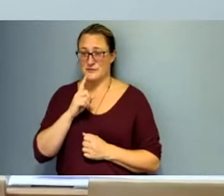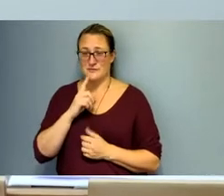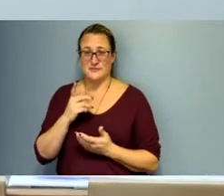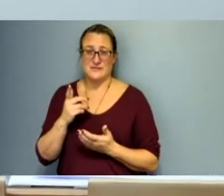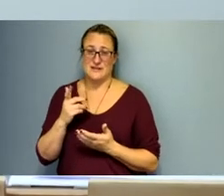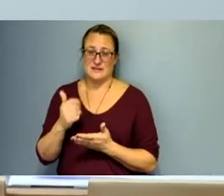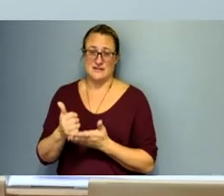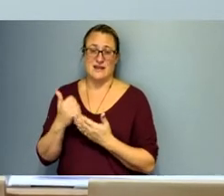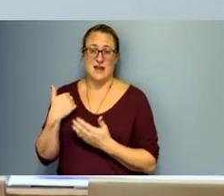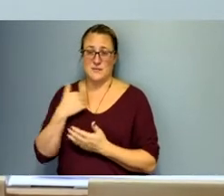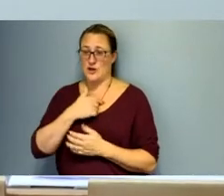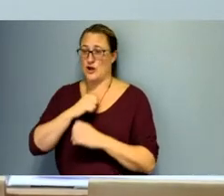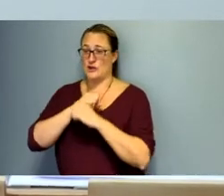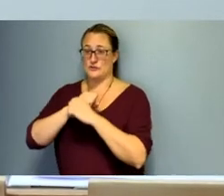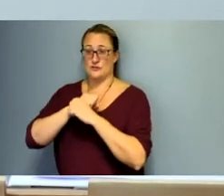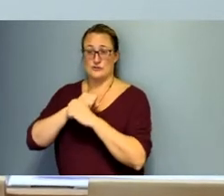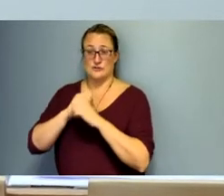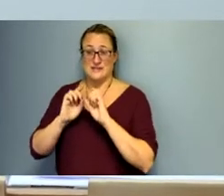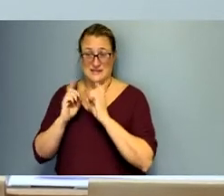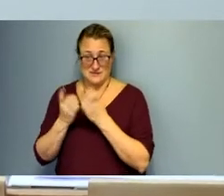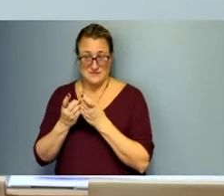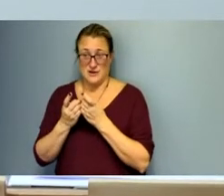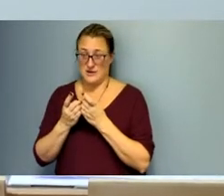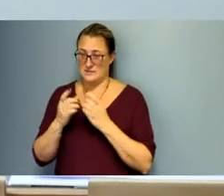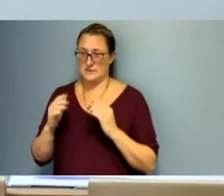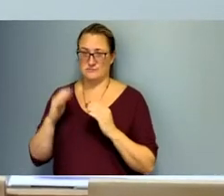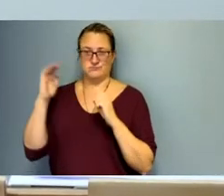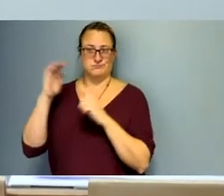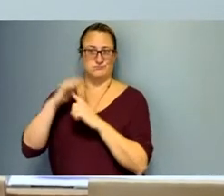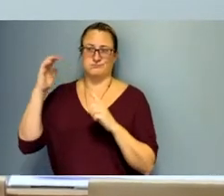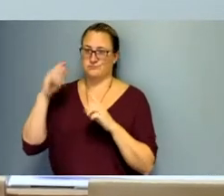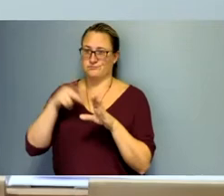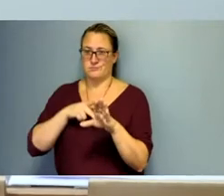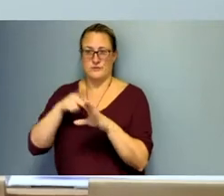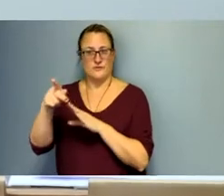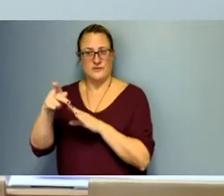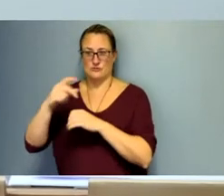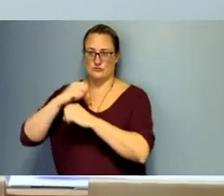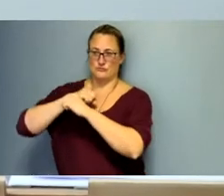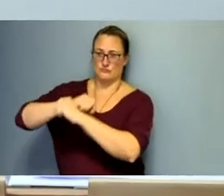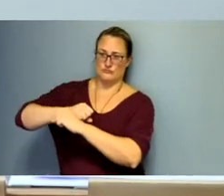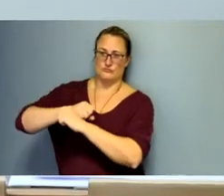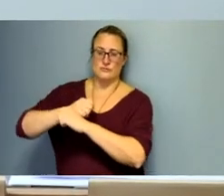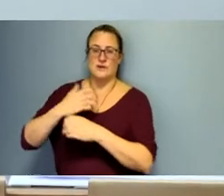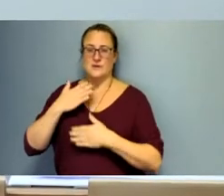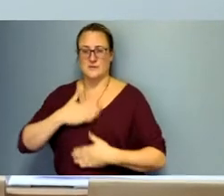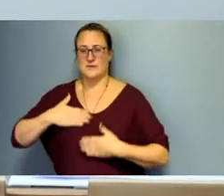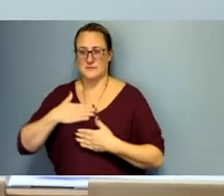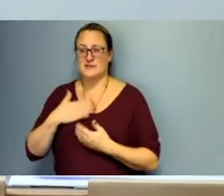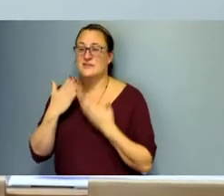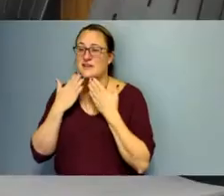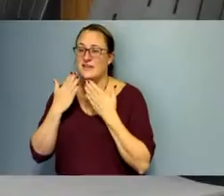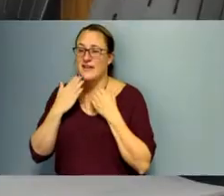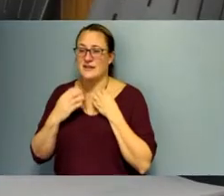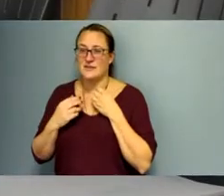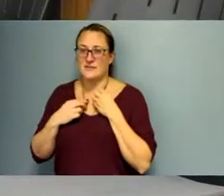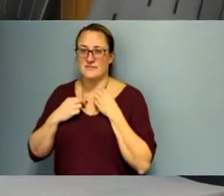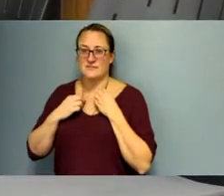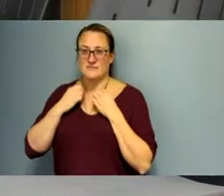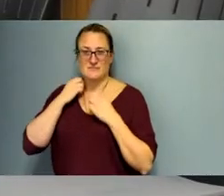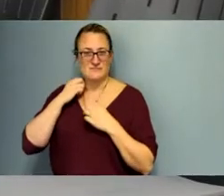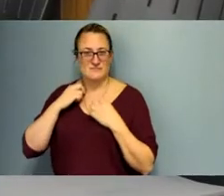to a level, the highest level of professionalism. And we appreciate that. So thank you. Thank you.